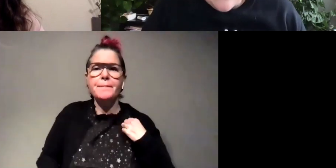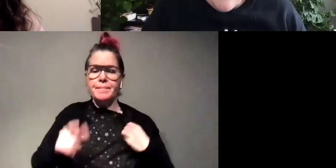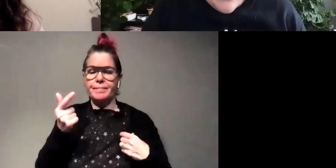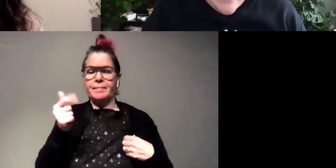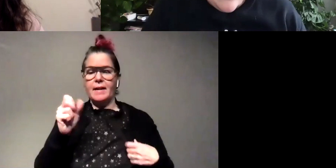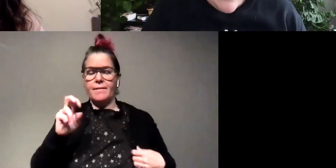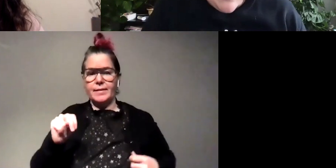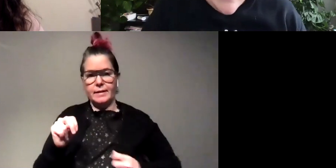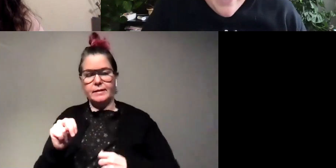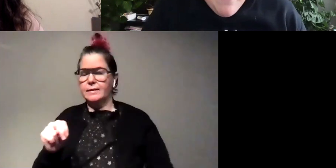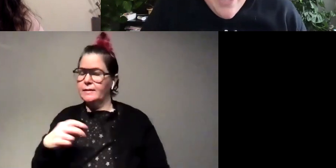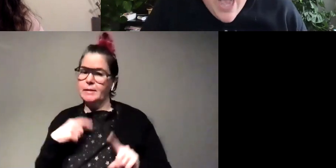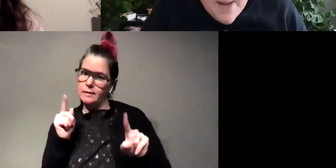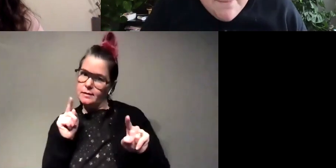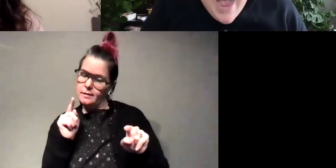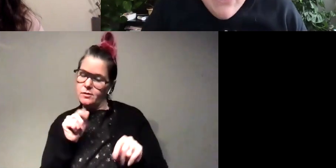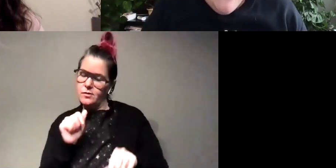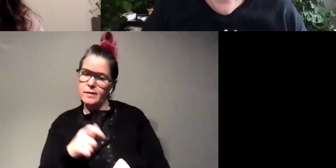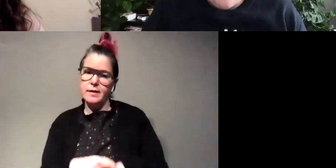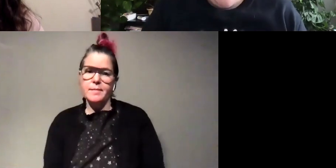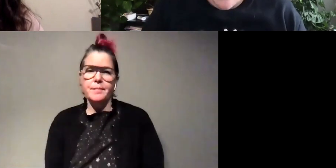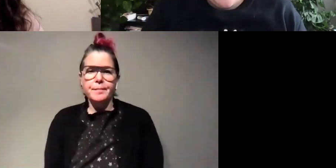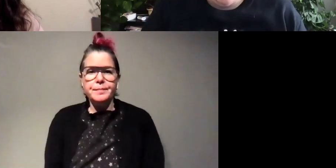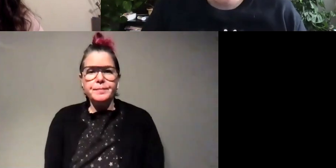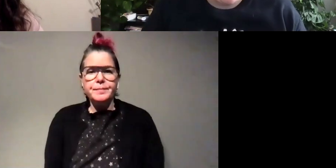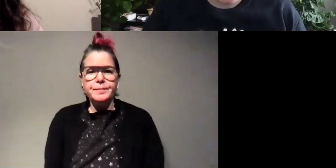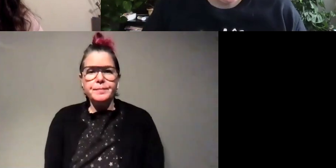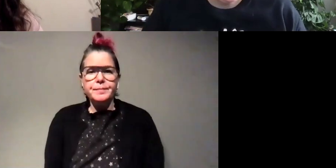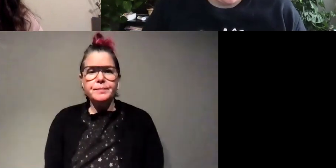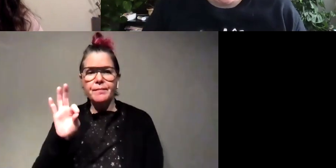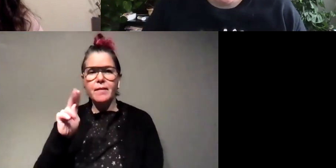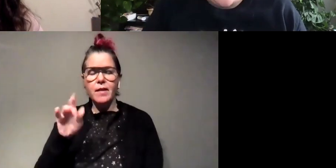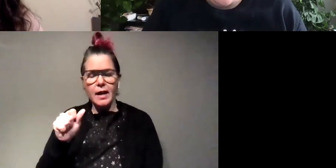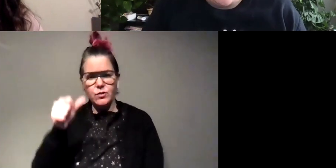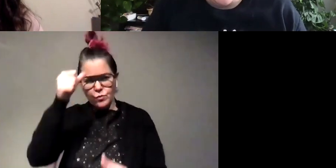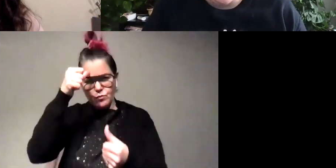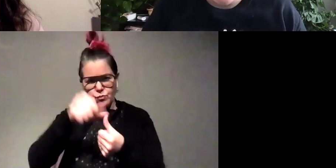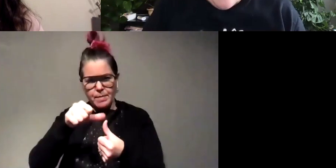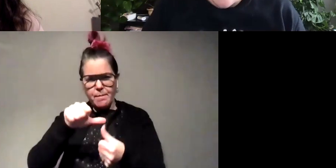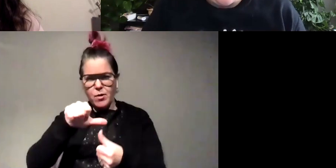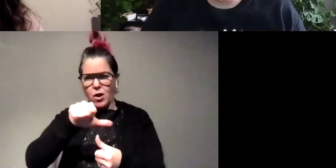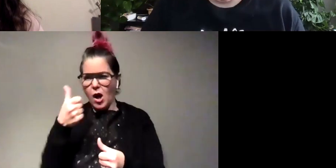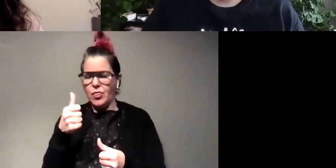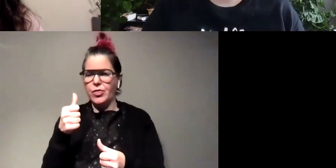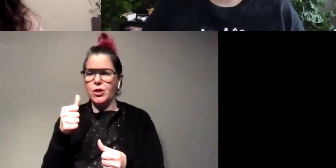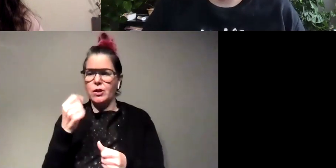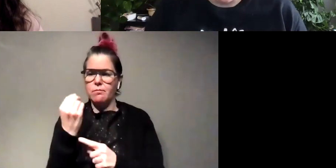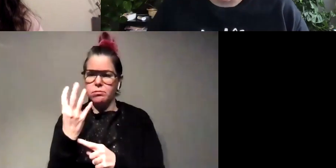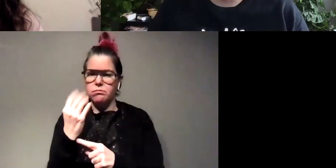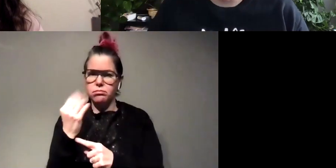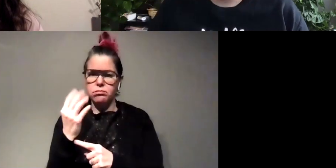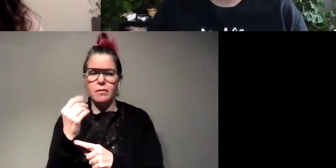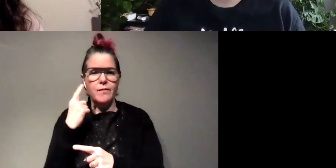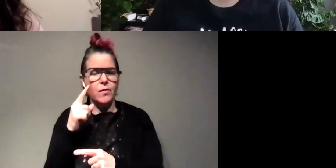uh devotees who's here all the time um how do fireflies remember the other signals for faking mating like